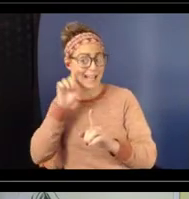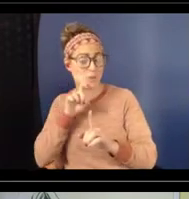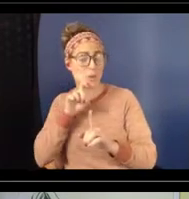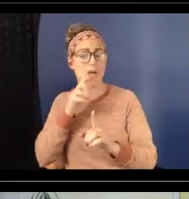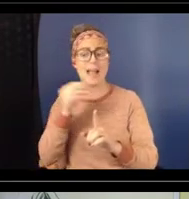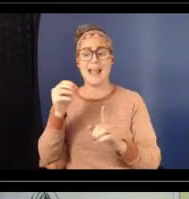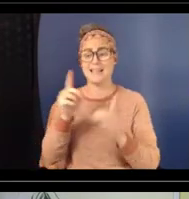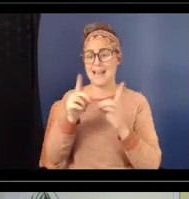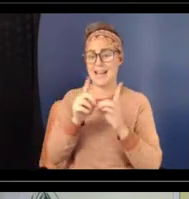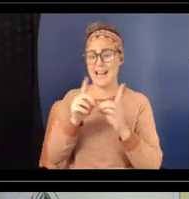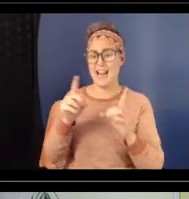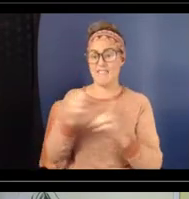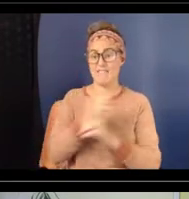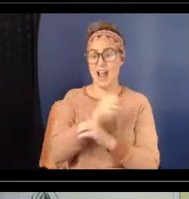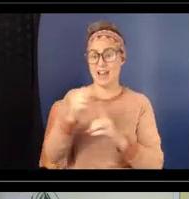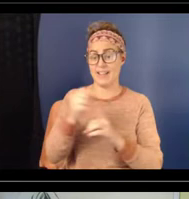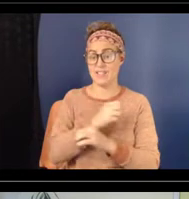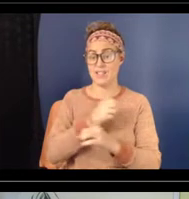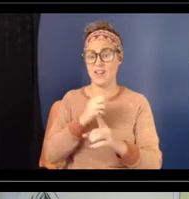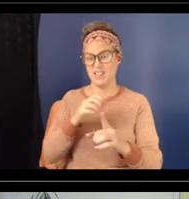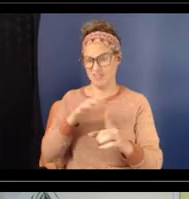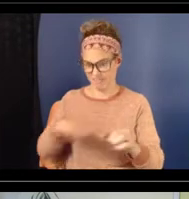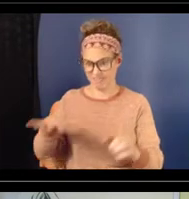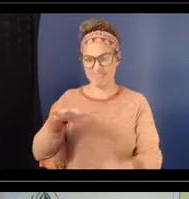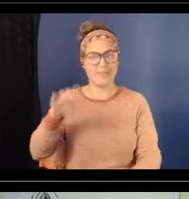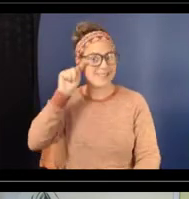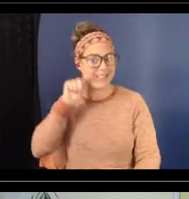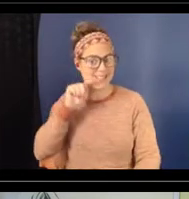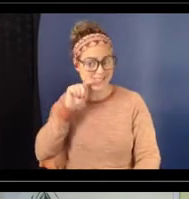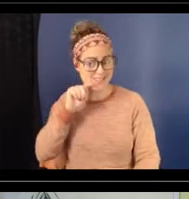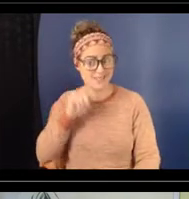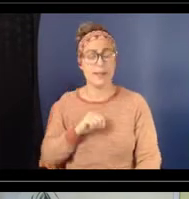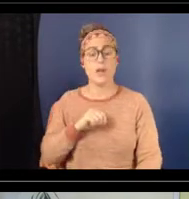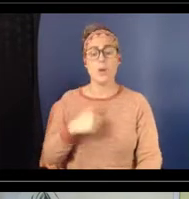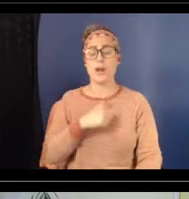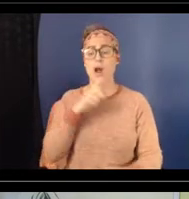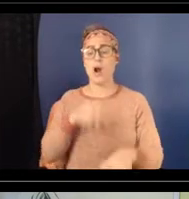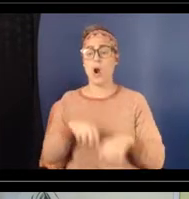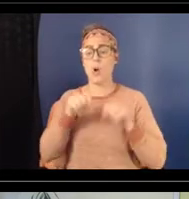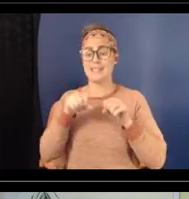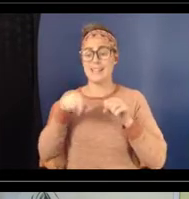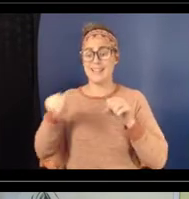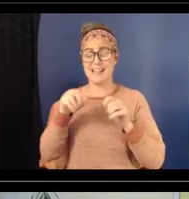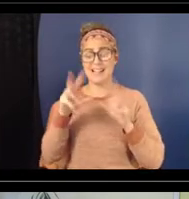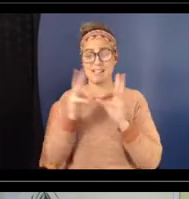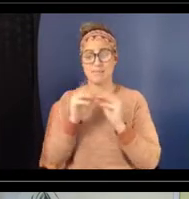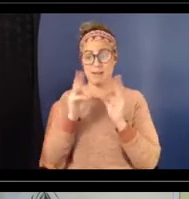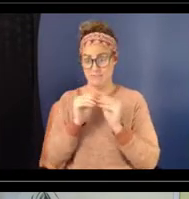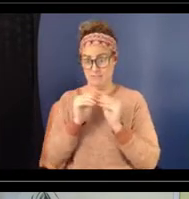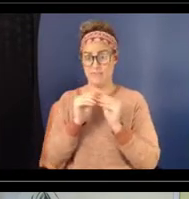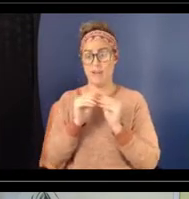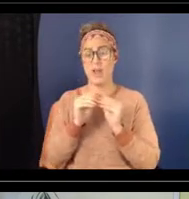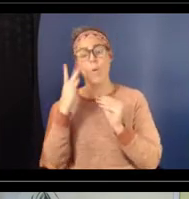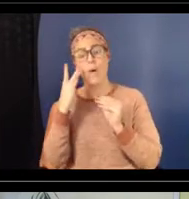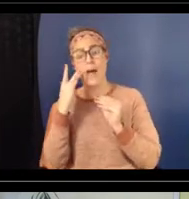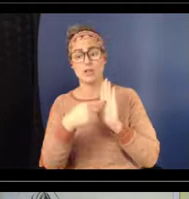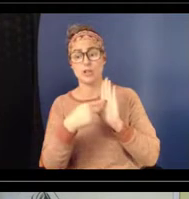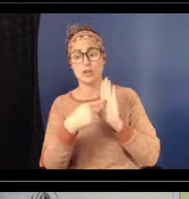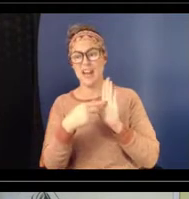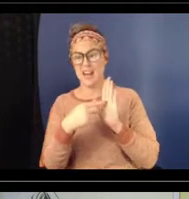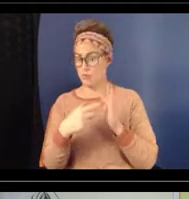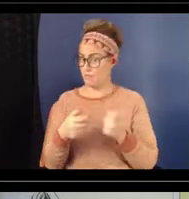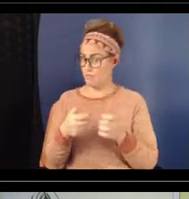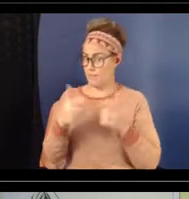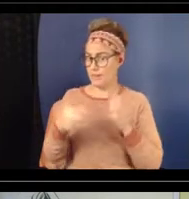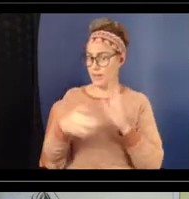The Center for Victim Research is holding these Evidence Hour webinars to showcase broad reviews that examine issues of importance